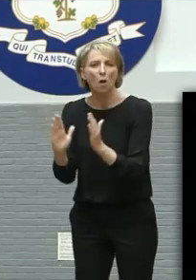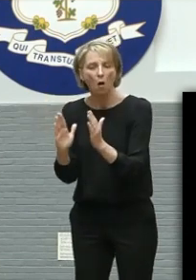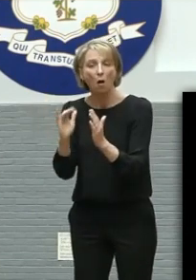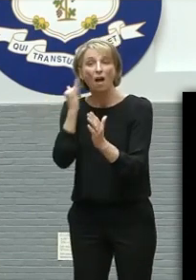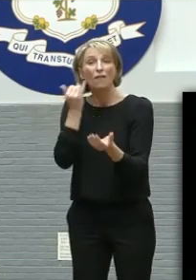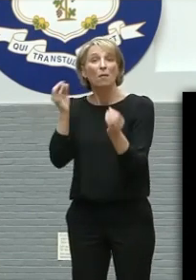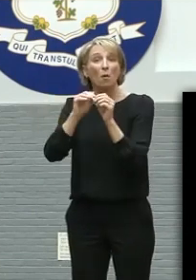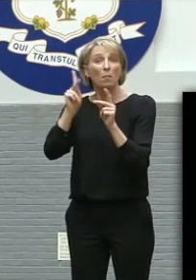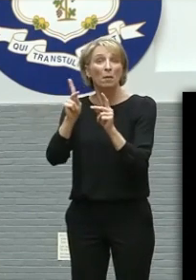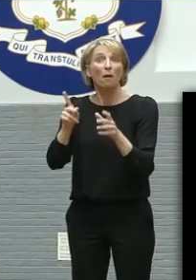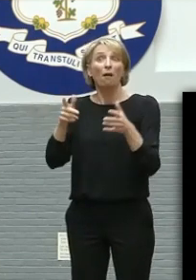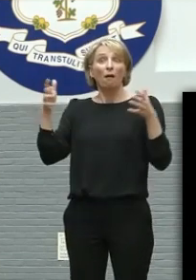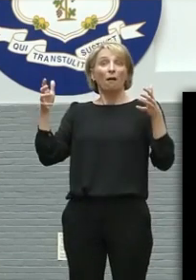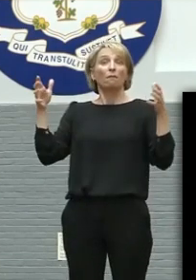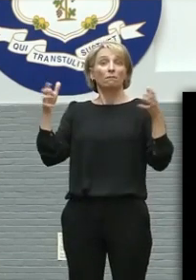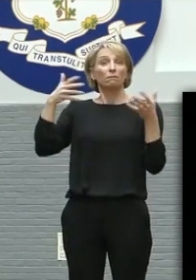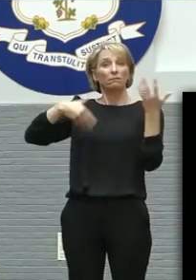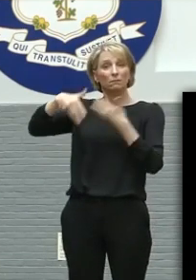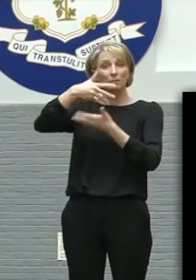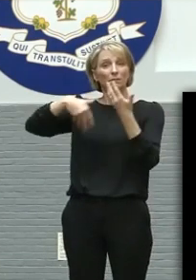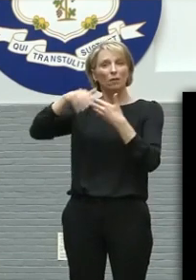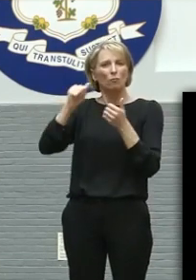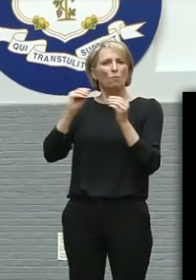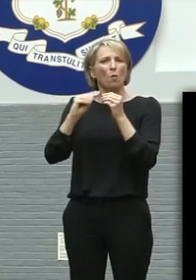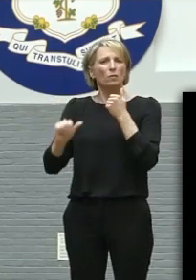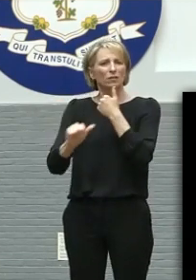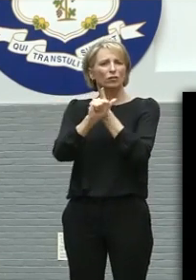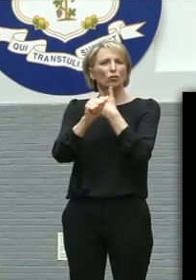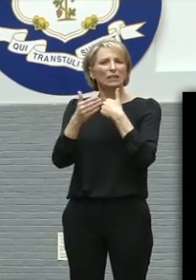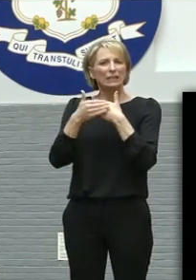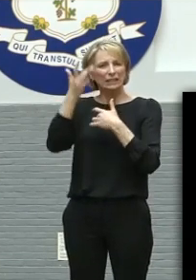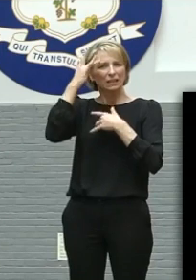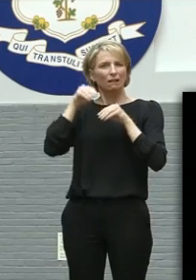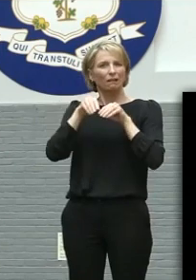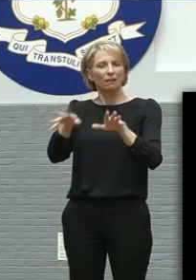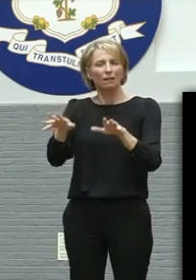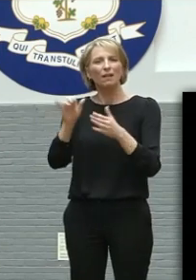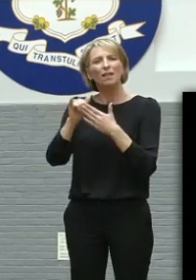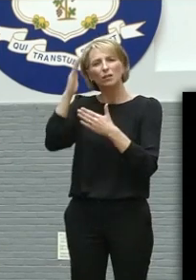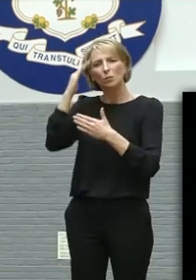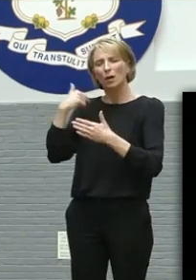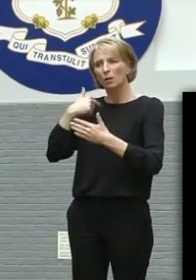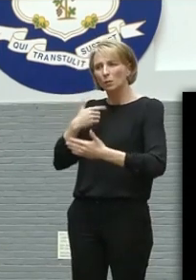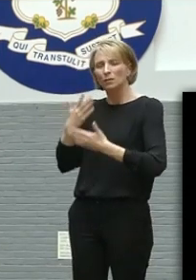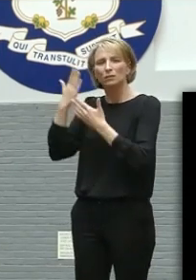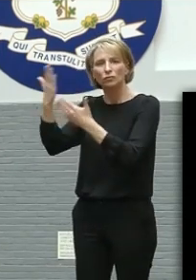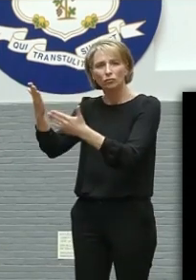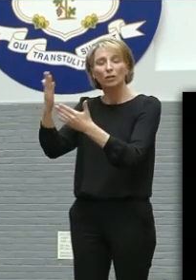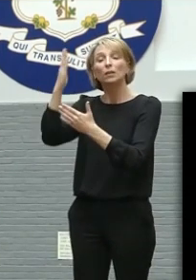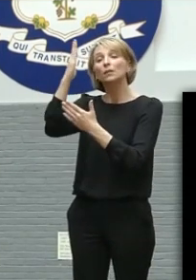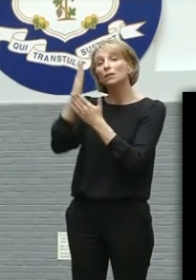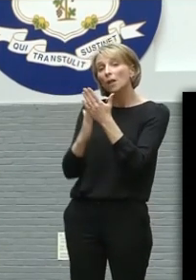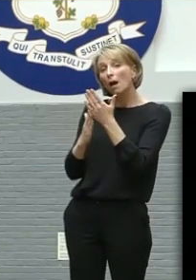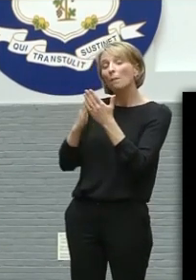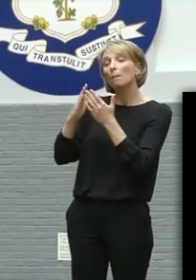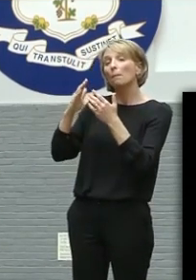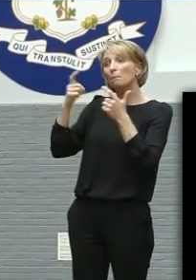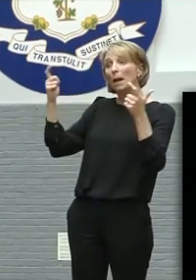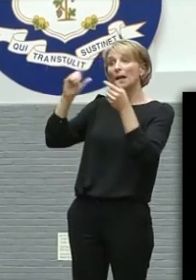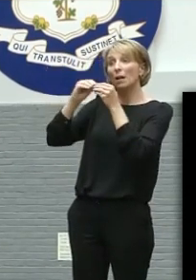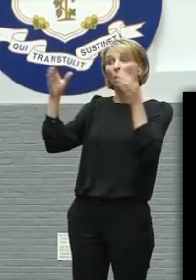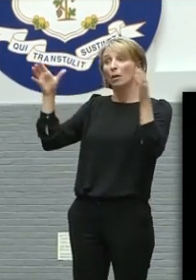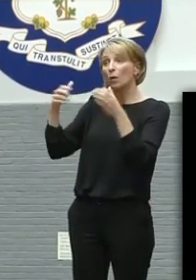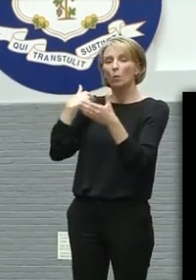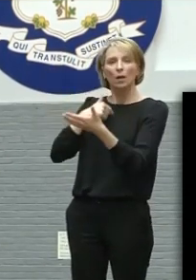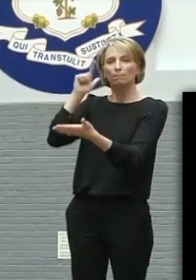dangerous it is. Look, we have, you know, some legal limits we've set by executive order. Those are bigger numbers. I'd urge